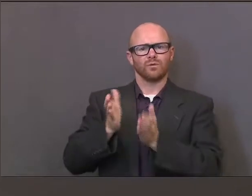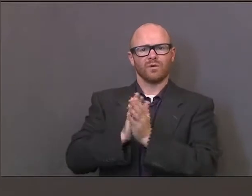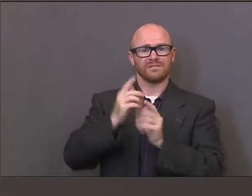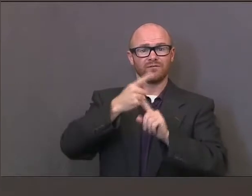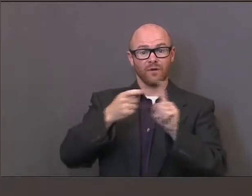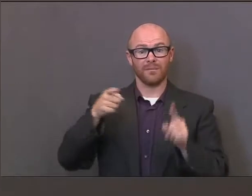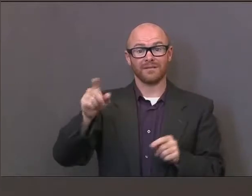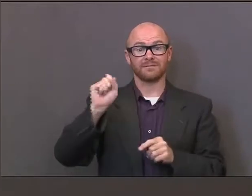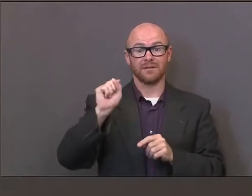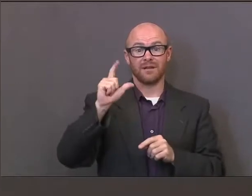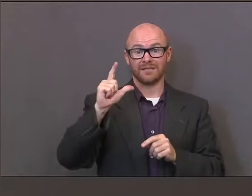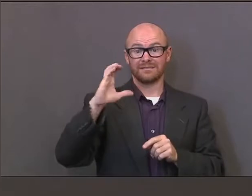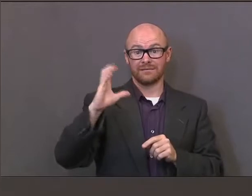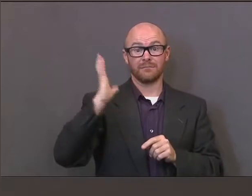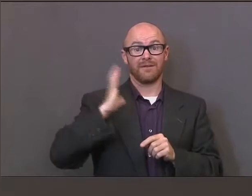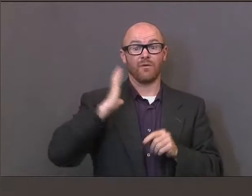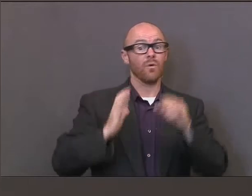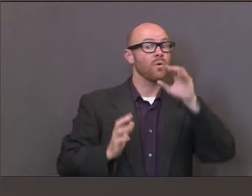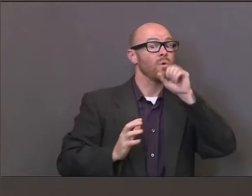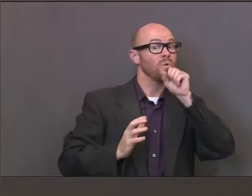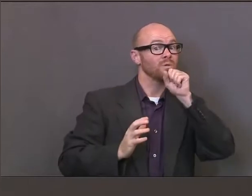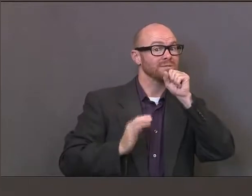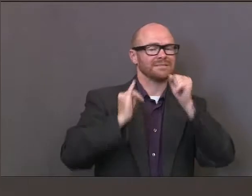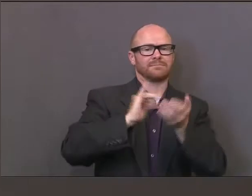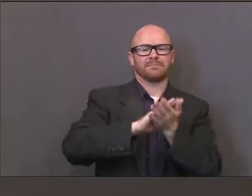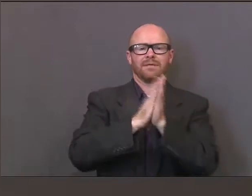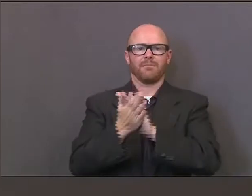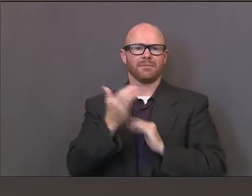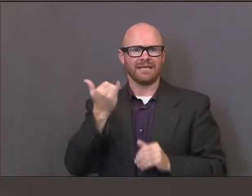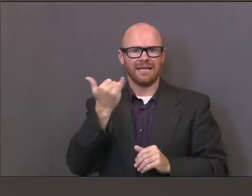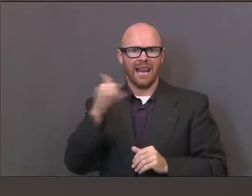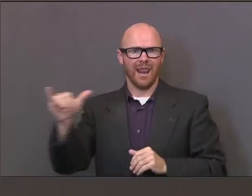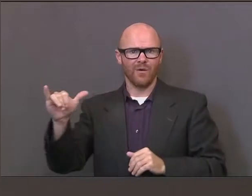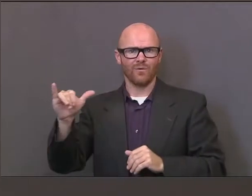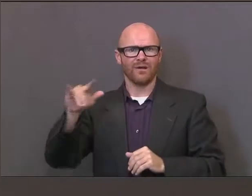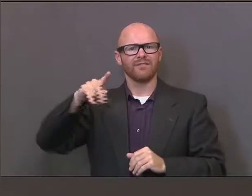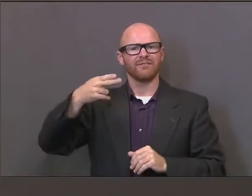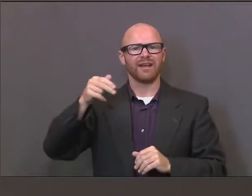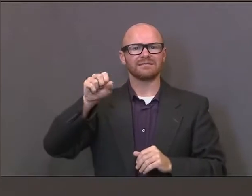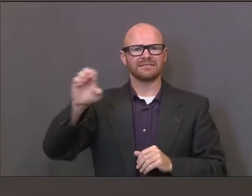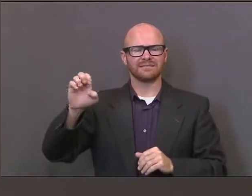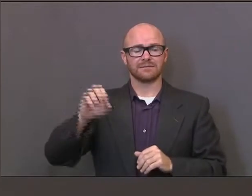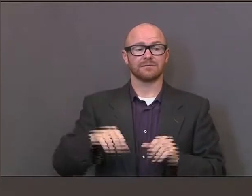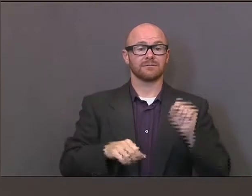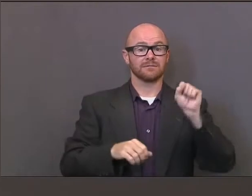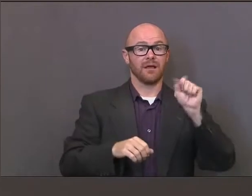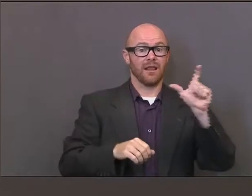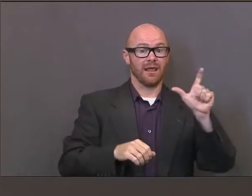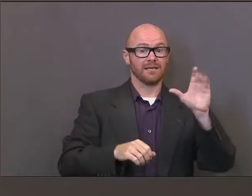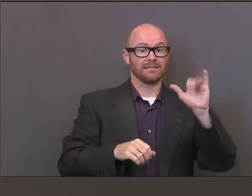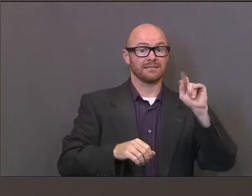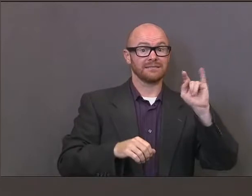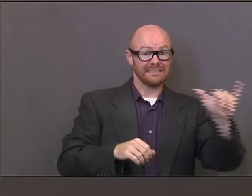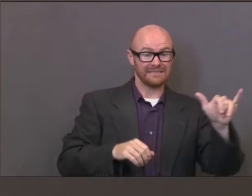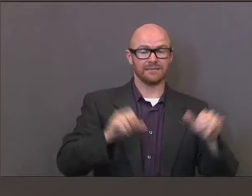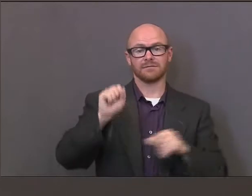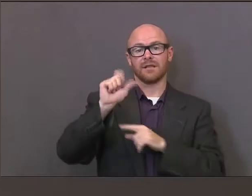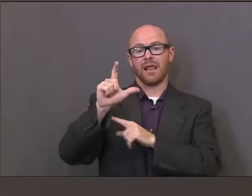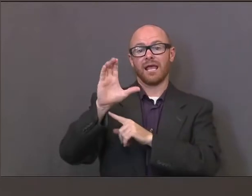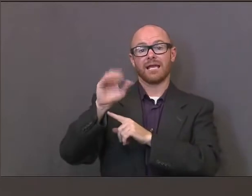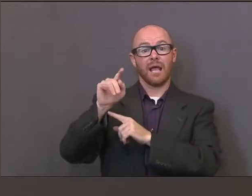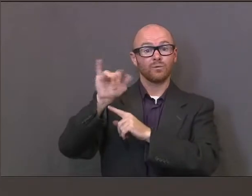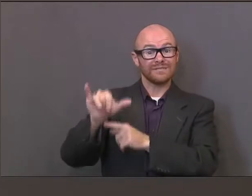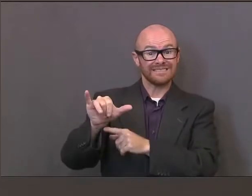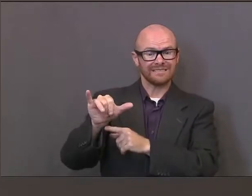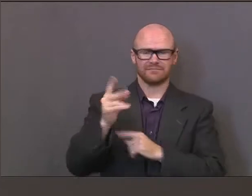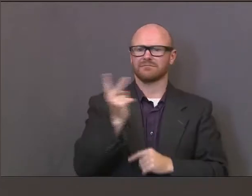from the orange designation to yellow. And Salt Lake City and Salt Lake County and their health department has been working very closely for the last